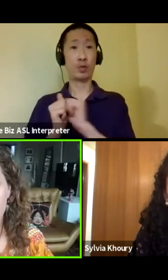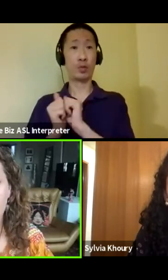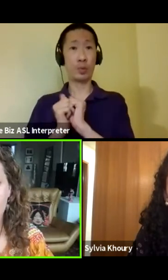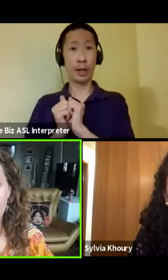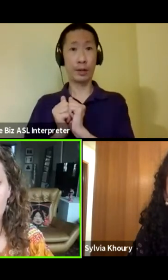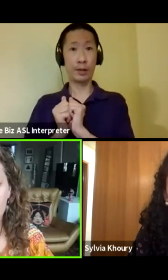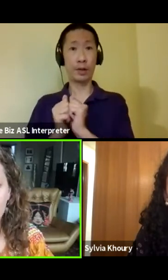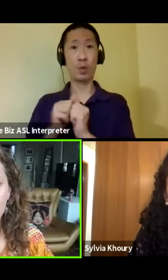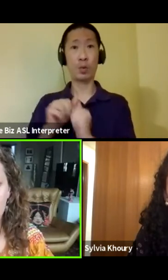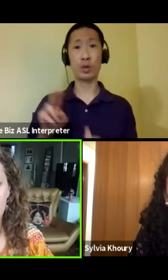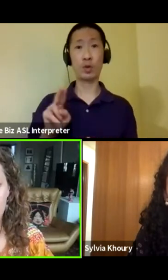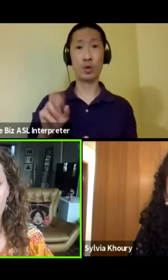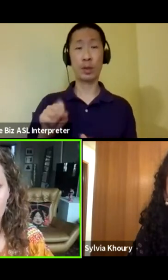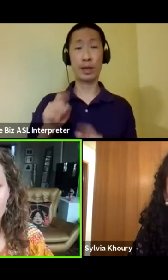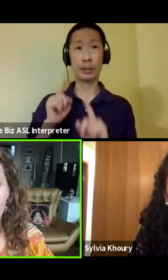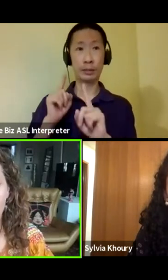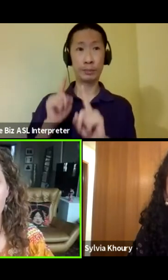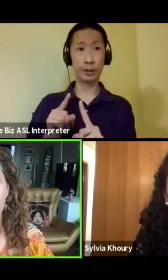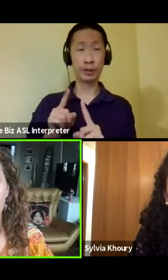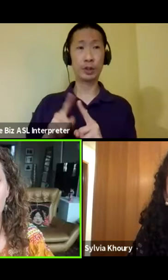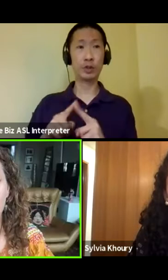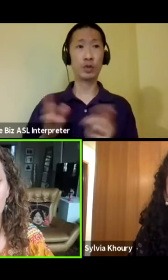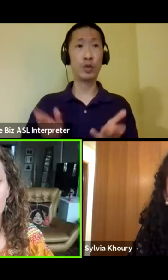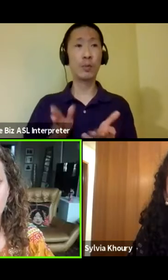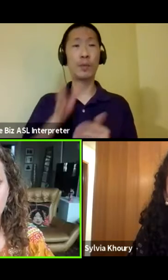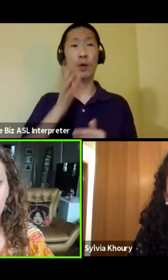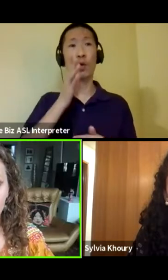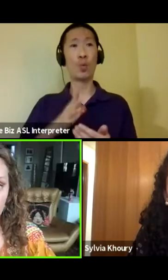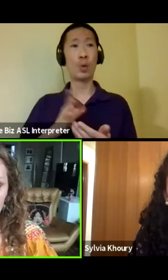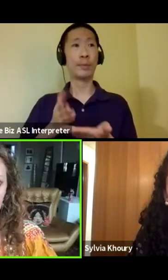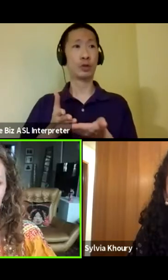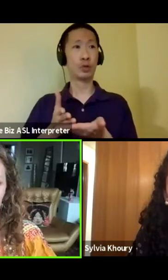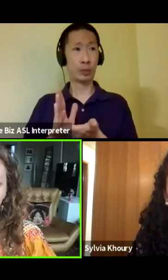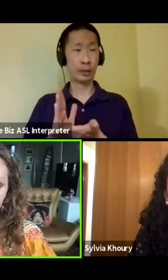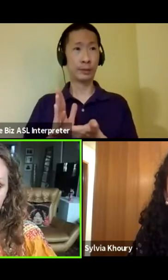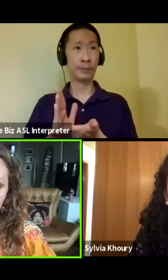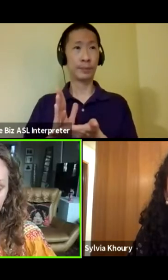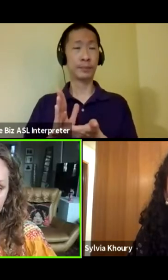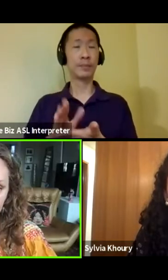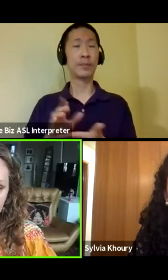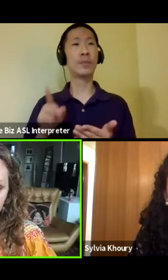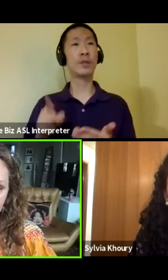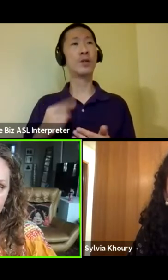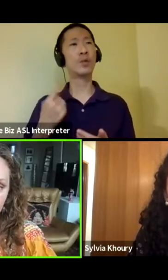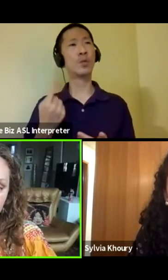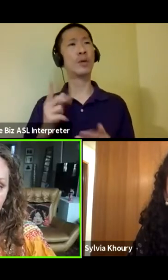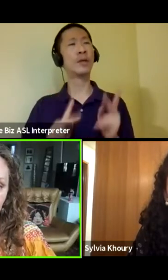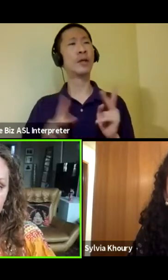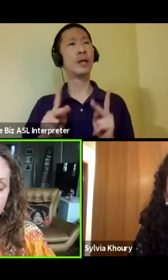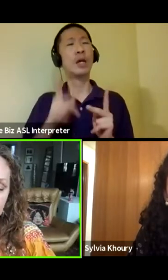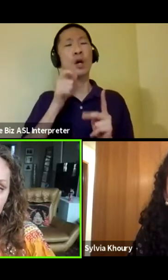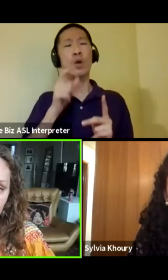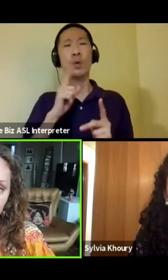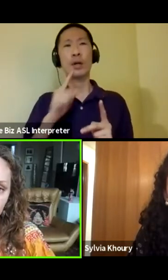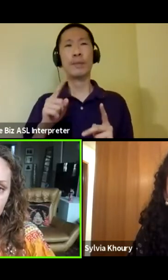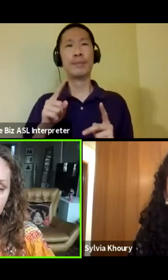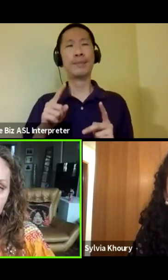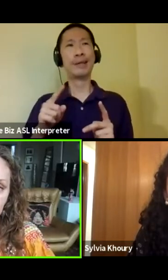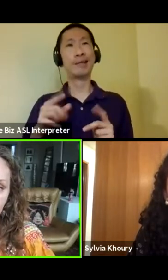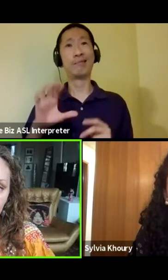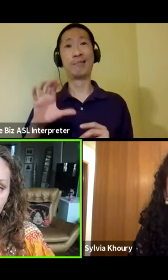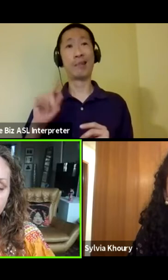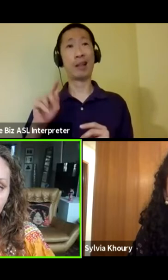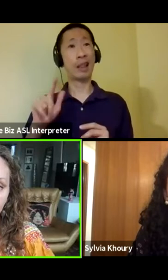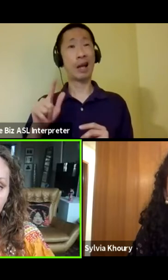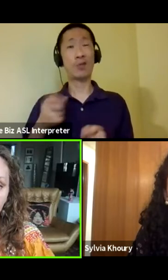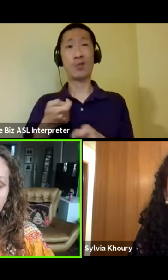with the U.S. mission in promoting women's rights. And she's basically one of the people that would have been collateral damage if we were not